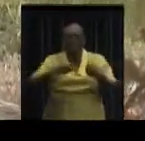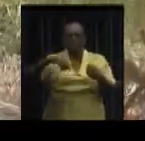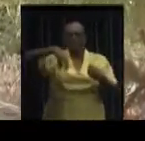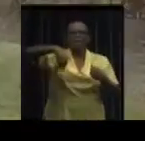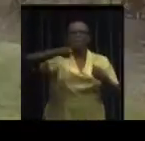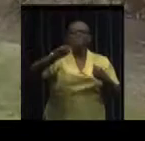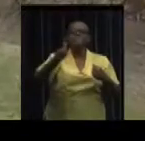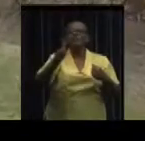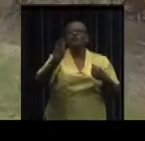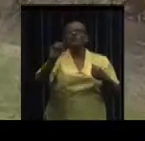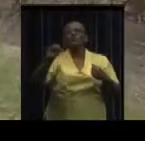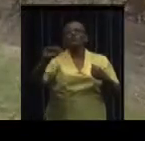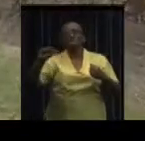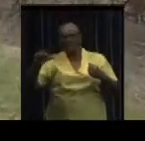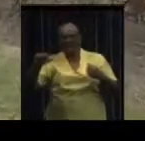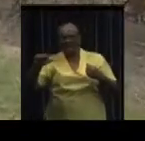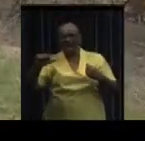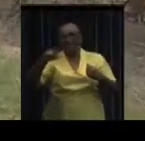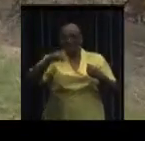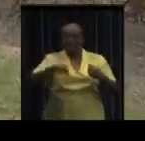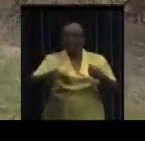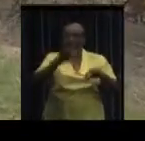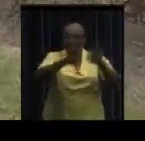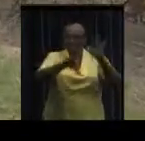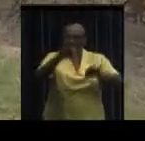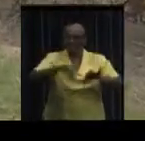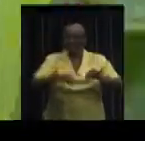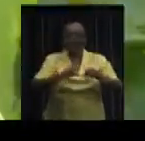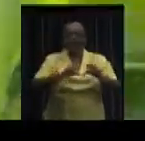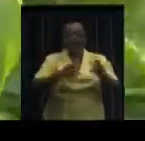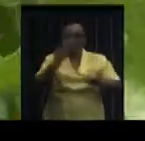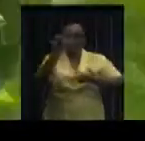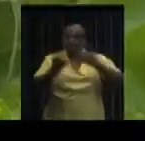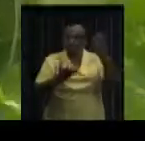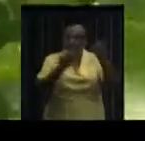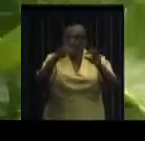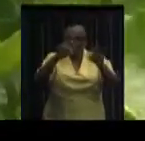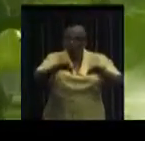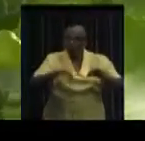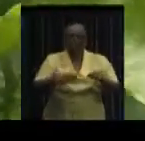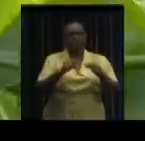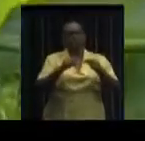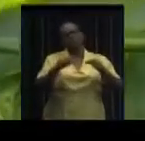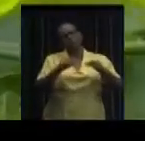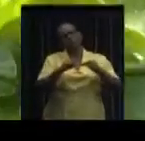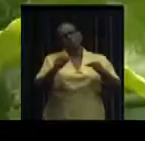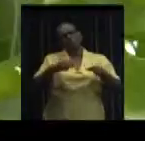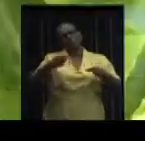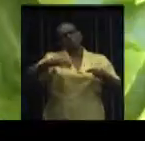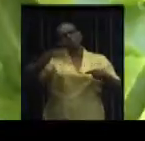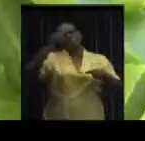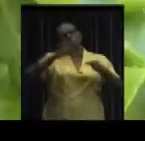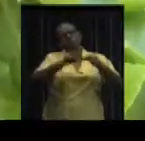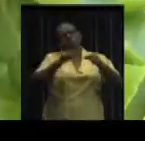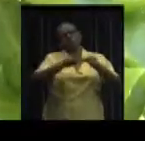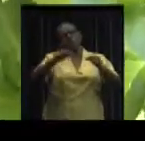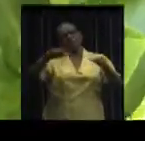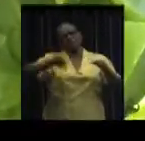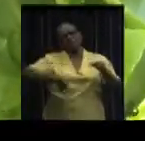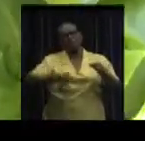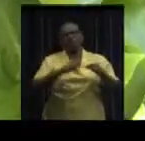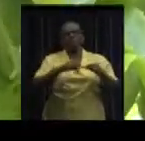fruits. Fleet says that fruit growing is more environmentally friendly than planting rice.